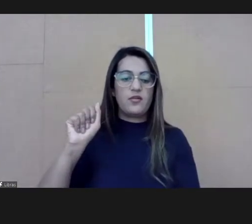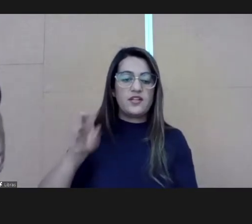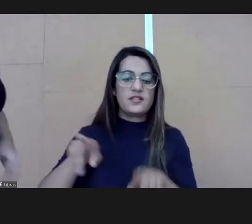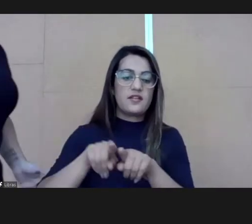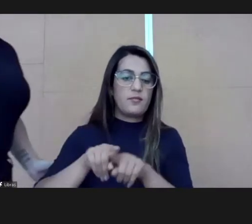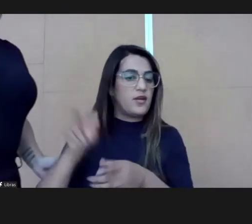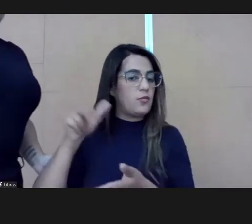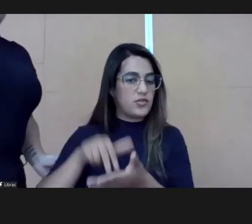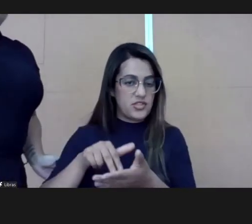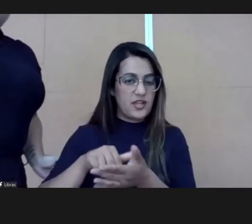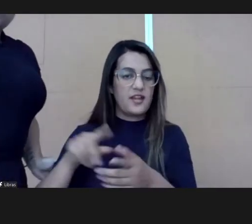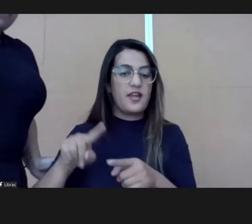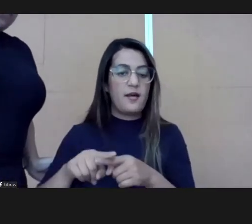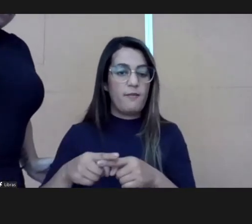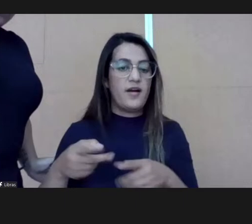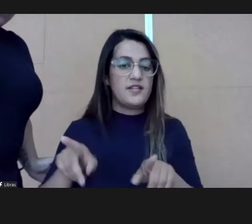here.